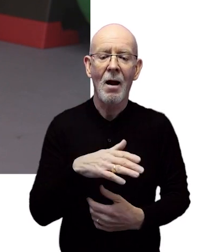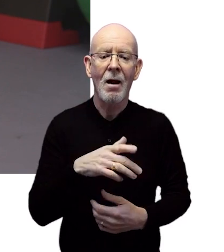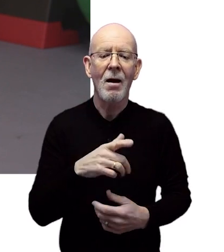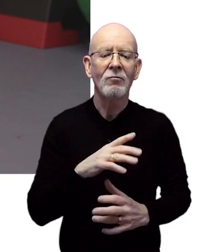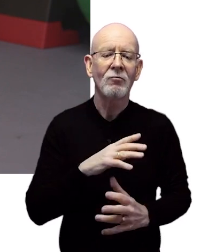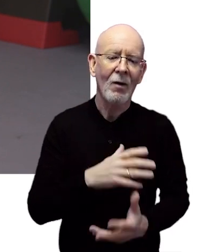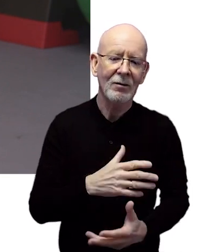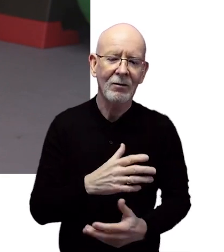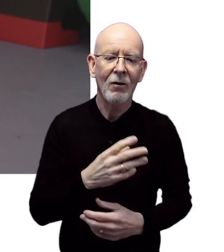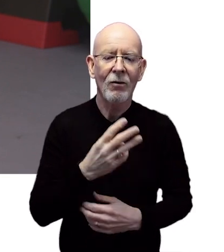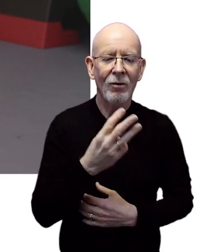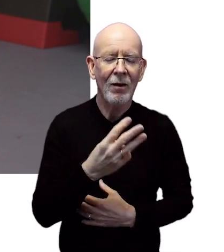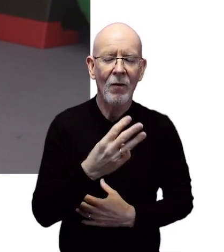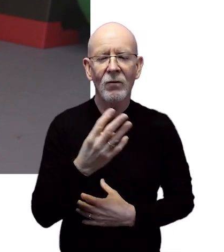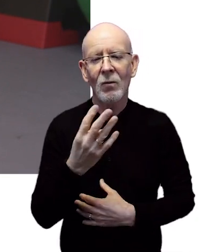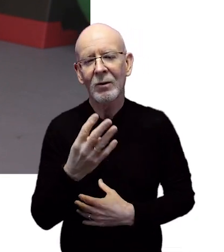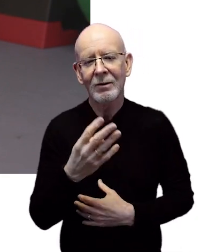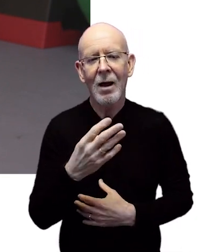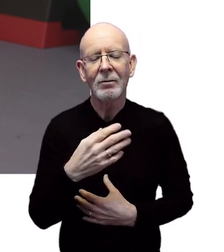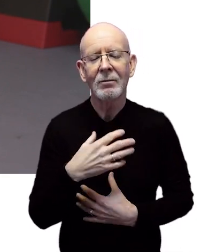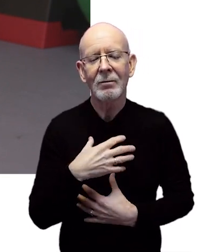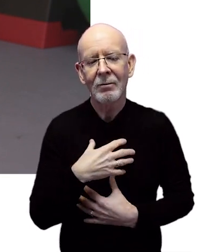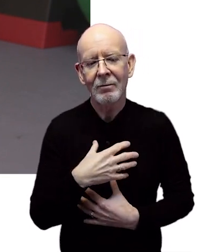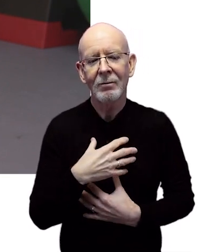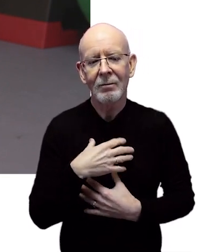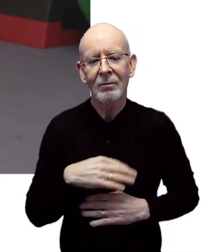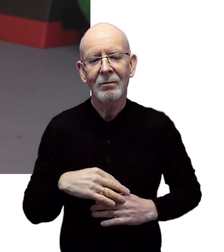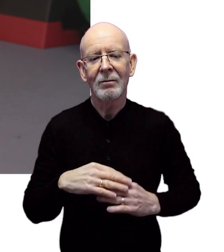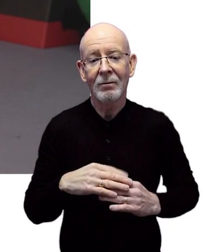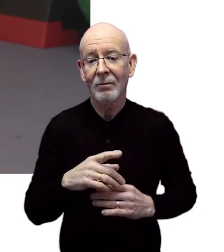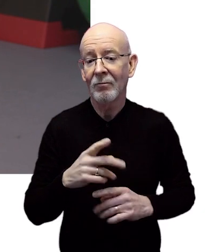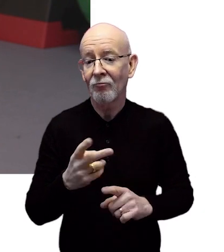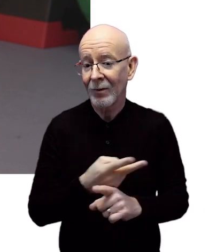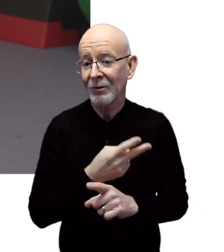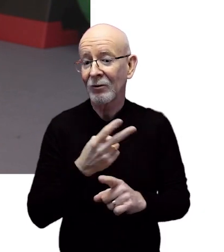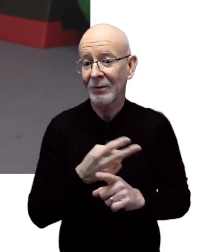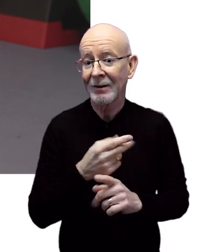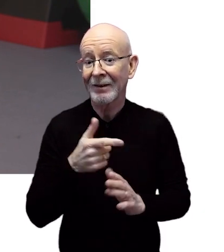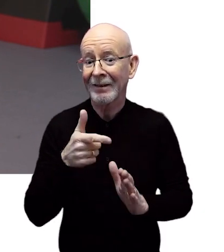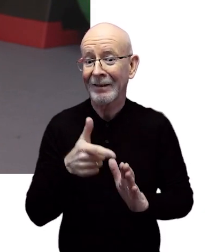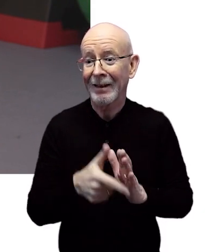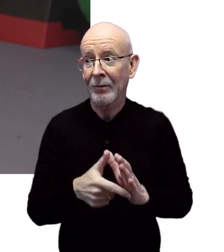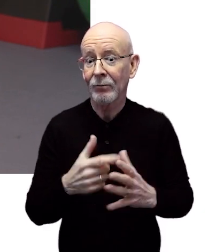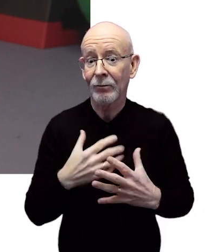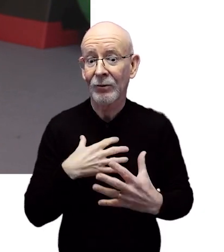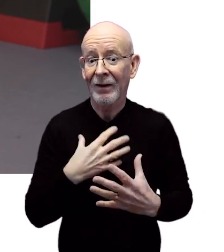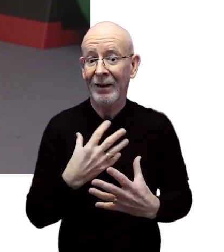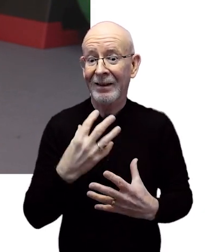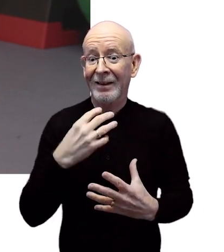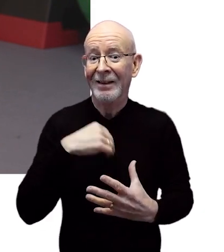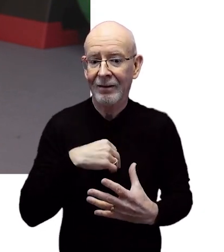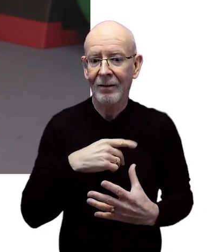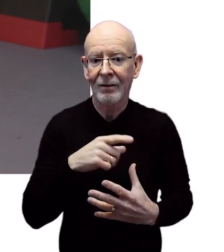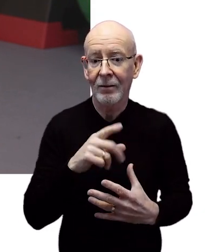breathing for three or four breaths. Let's repeat the cycle of deep breaths, aiming for this to feel smooth and